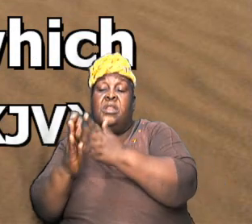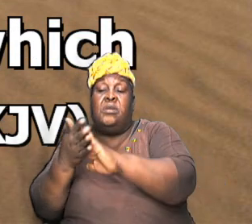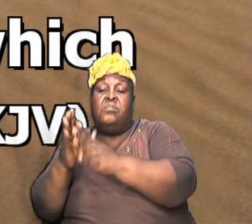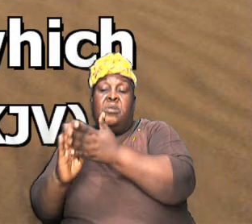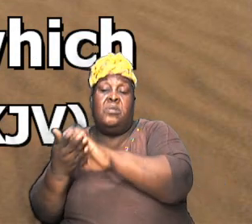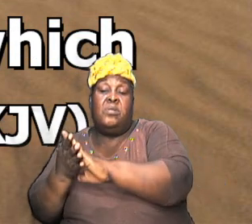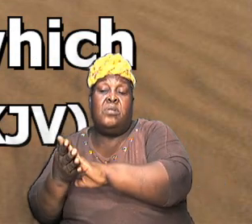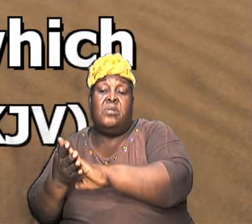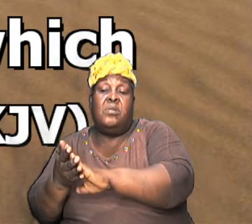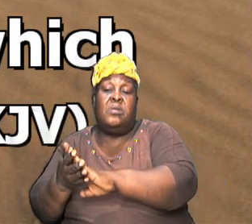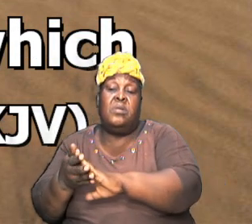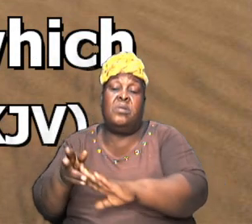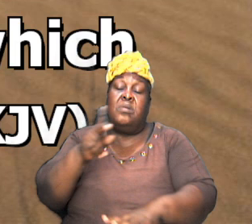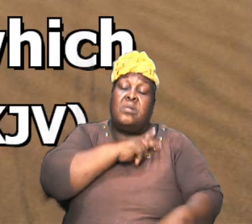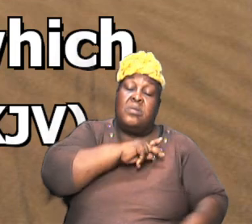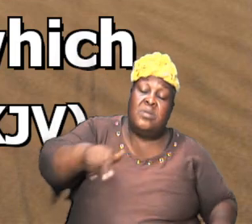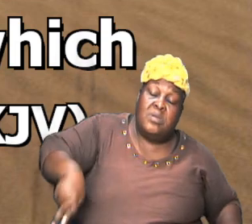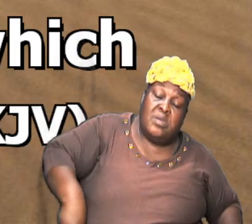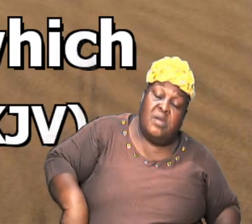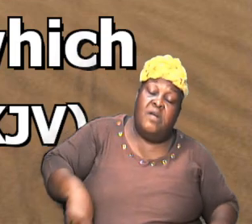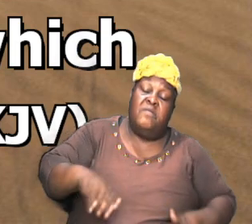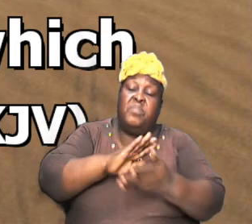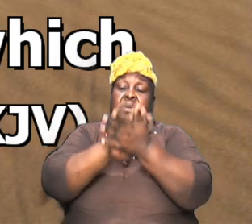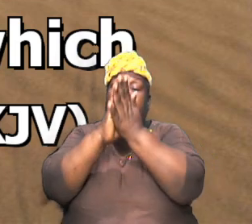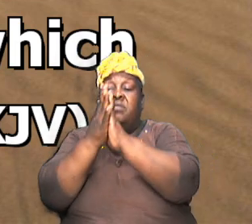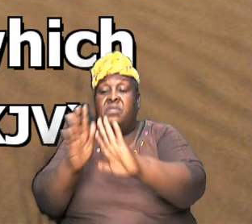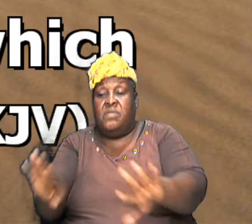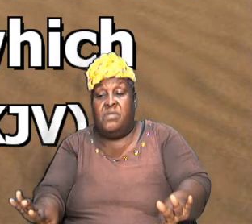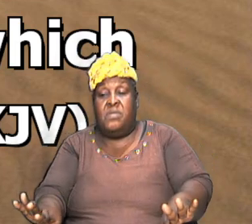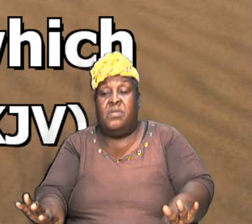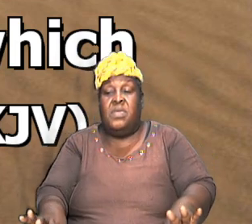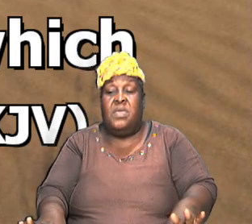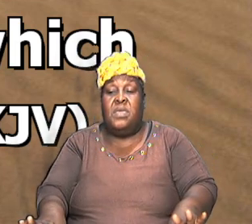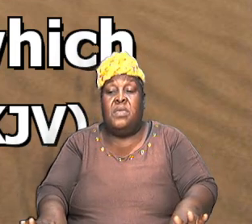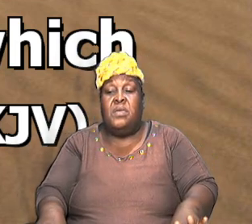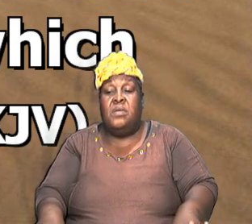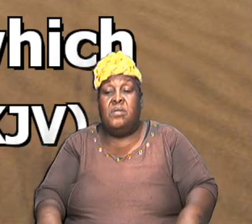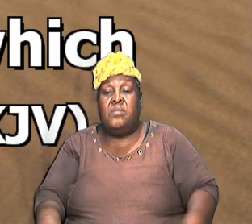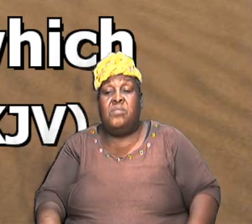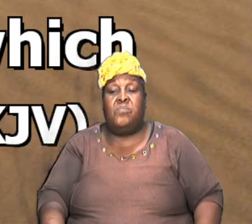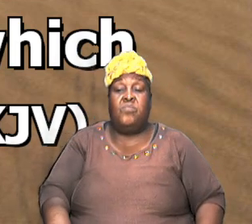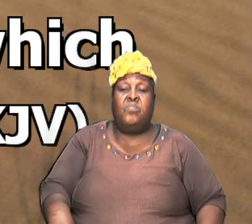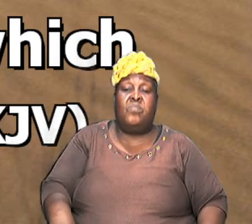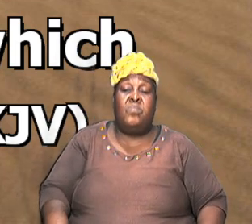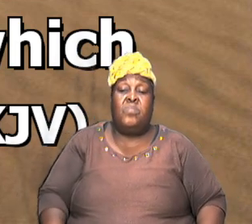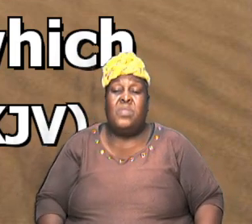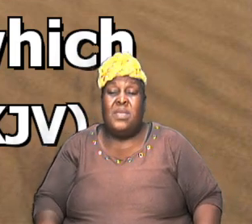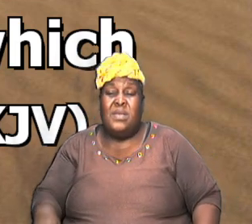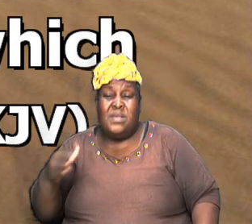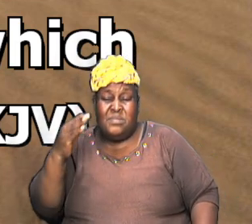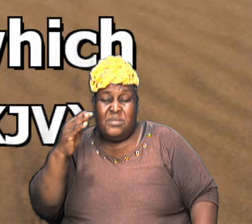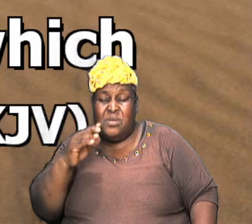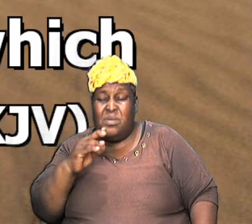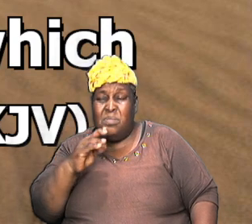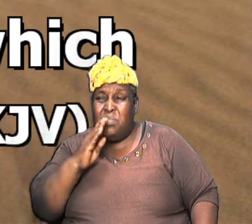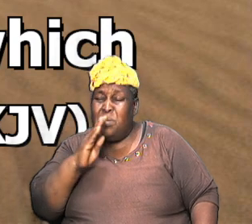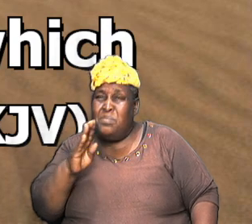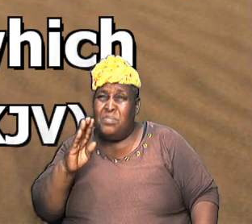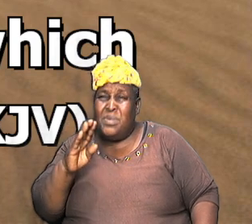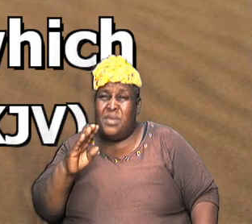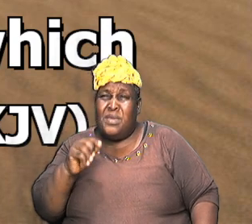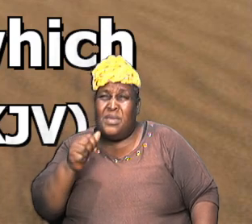a shortening for Jerusalem and so he was the king of peace and he just seemed to be this mysterious figure